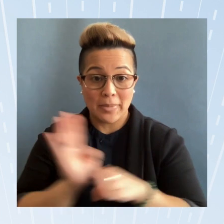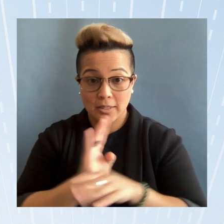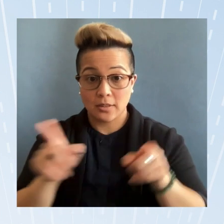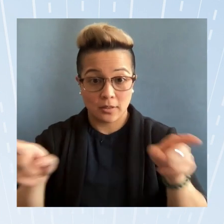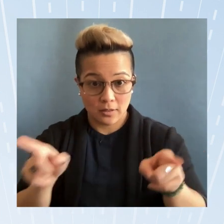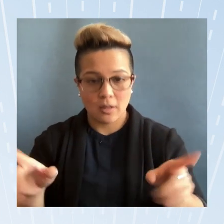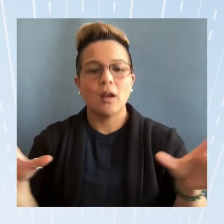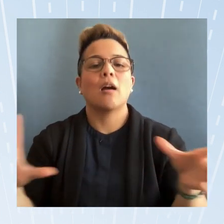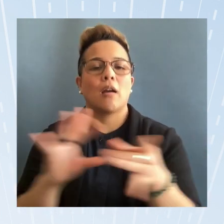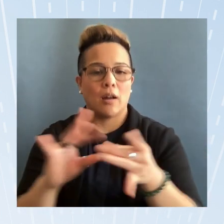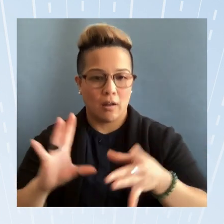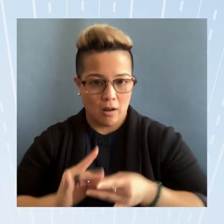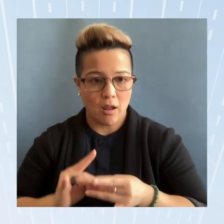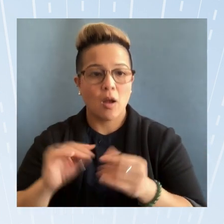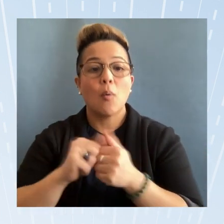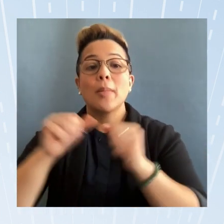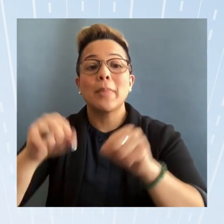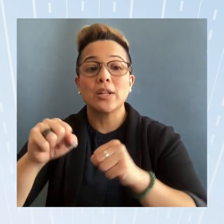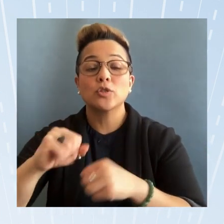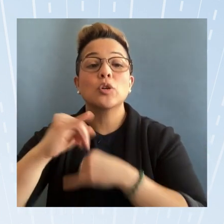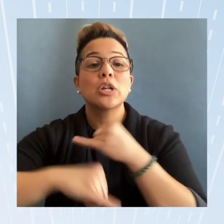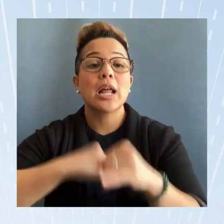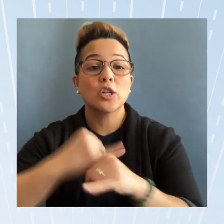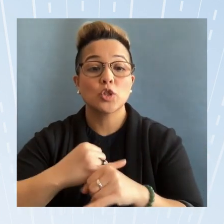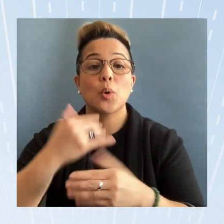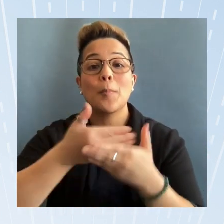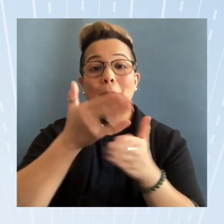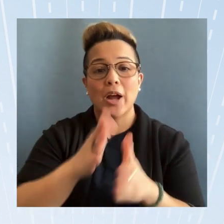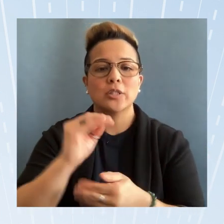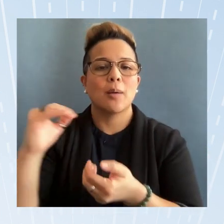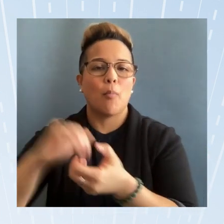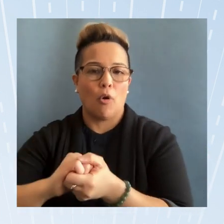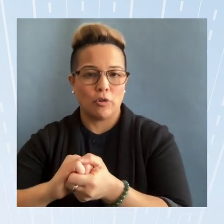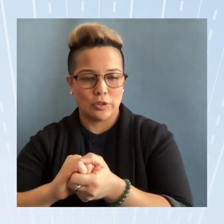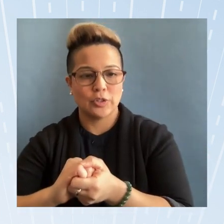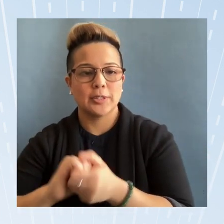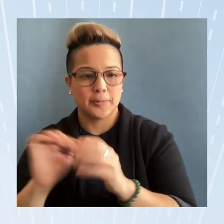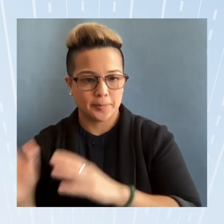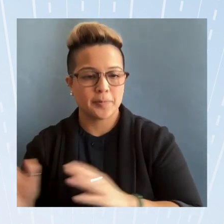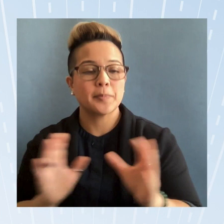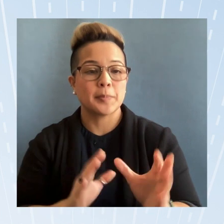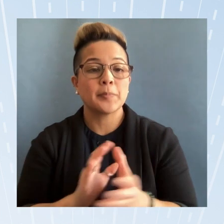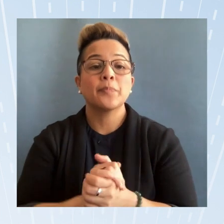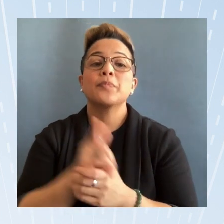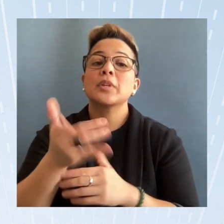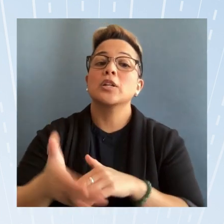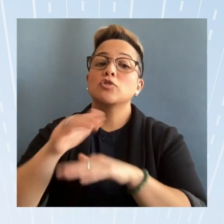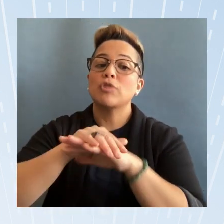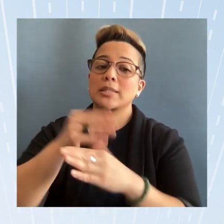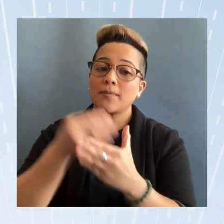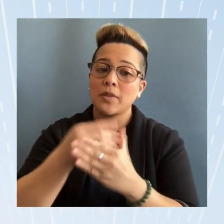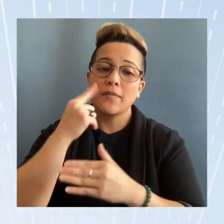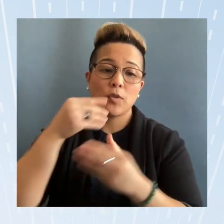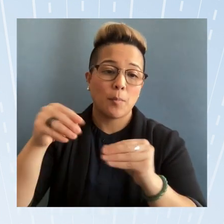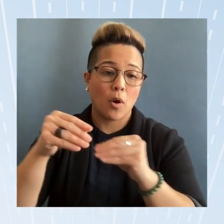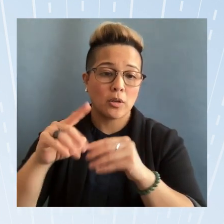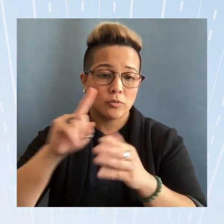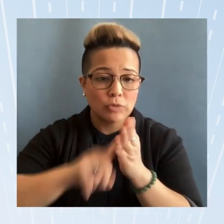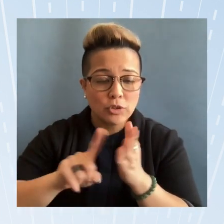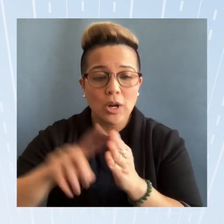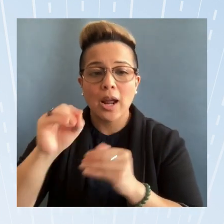buyers and partners increase funding for market research and trade missions